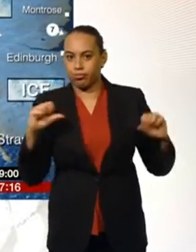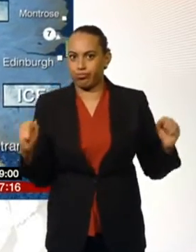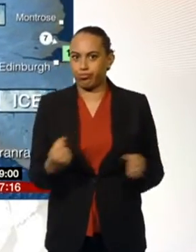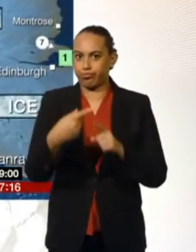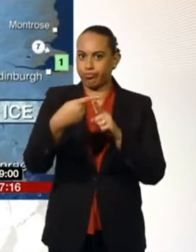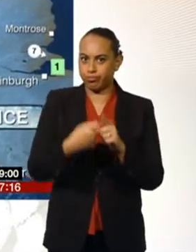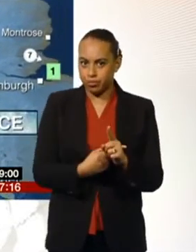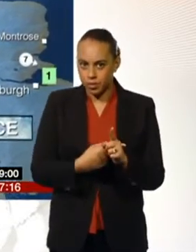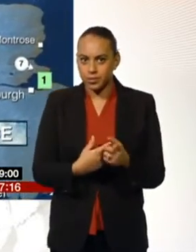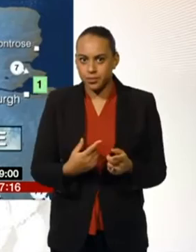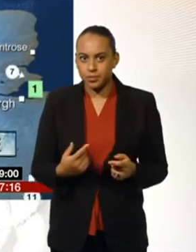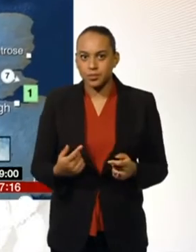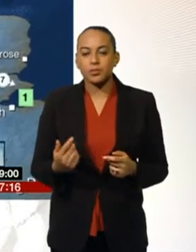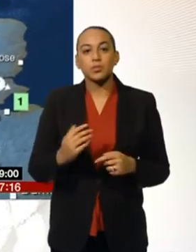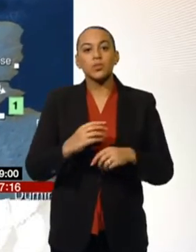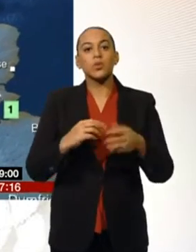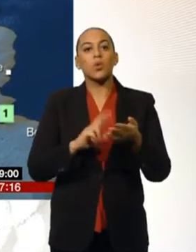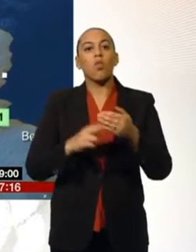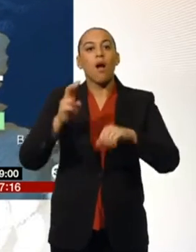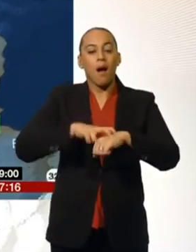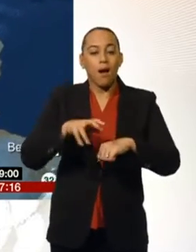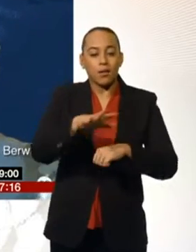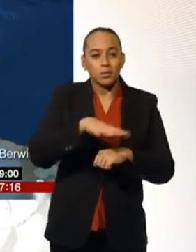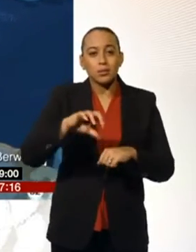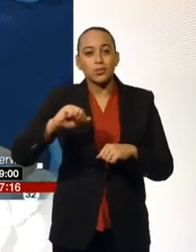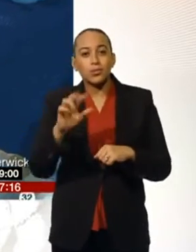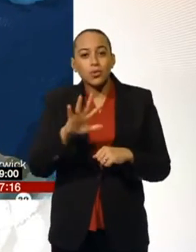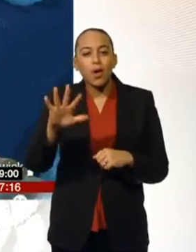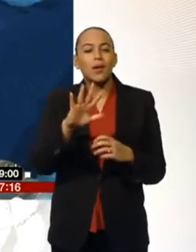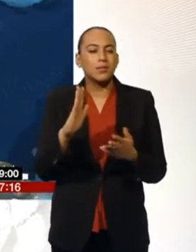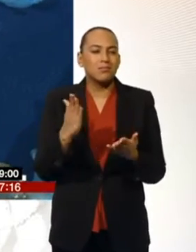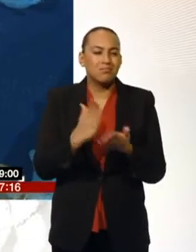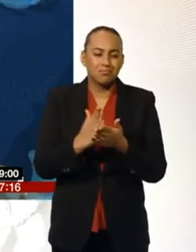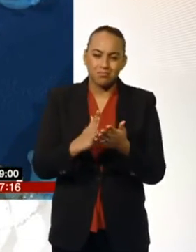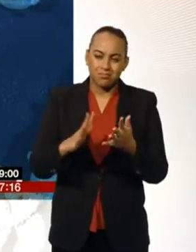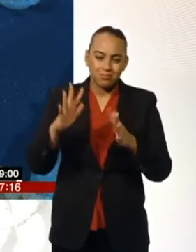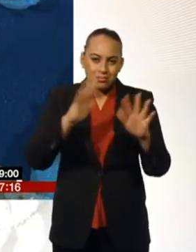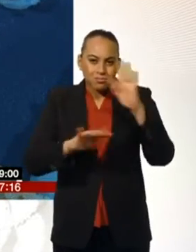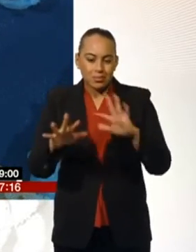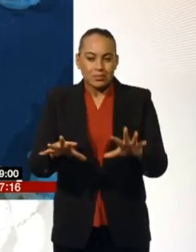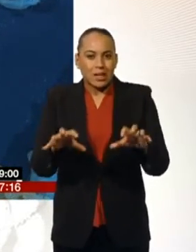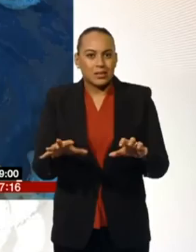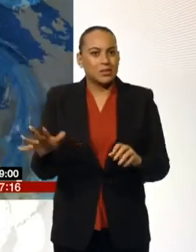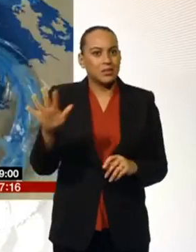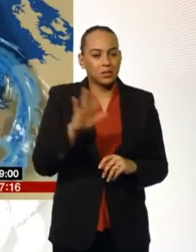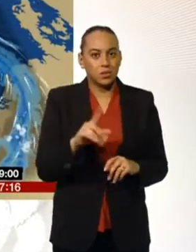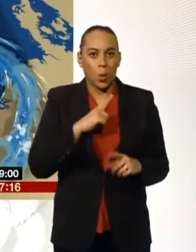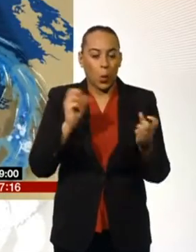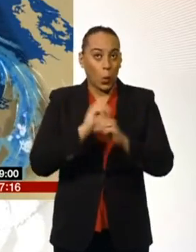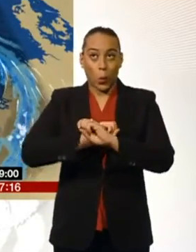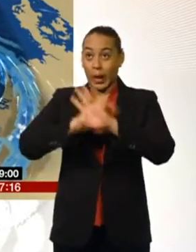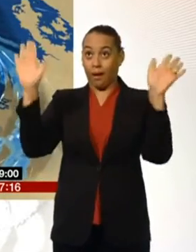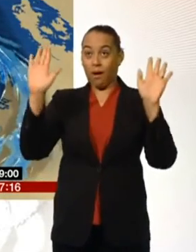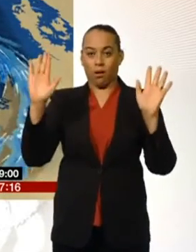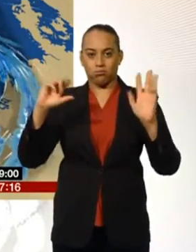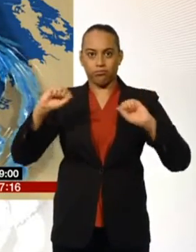conditions though, more widely across Northern Ireland and Scotland, away from the southeast that is. And that's because here we've got the clearest of skies, lowest of the temperatures, but